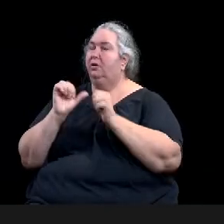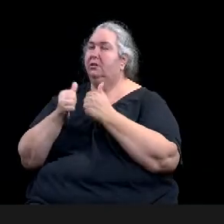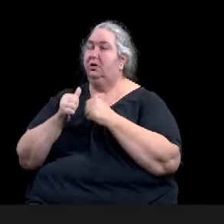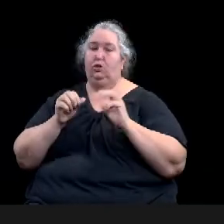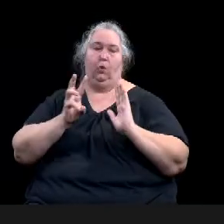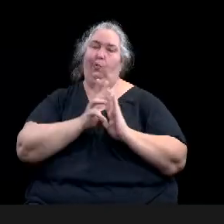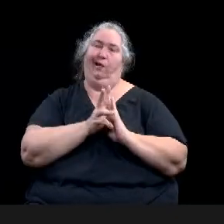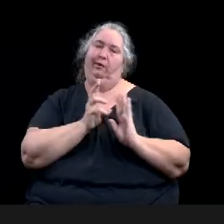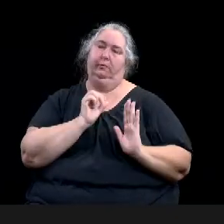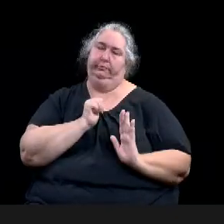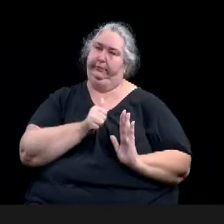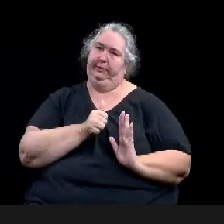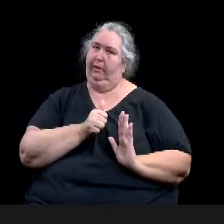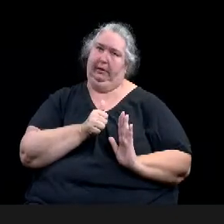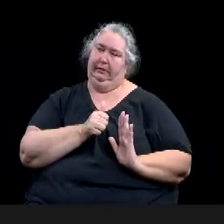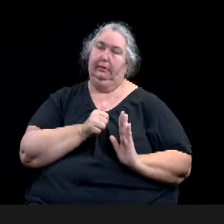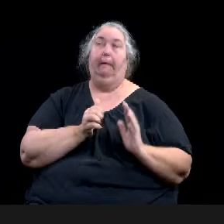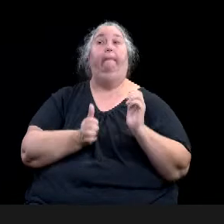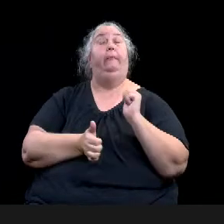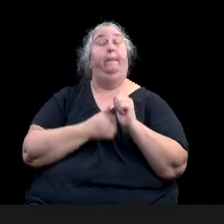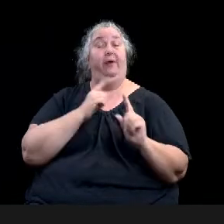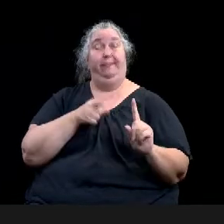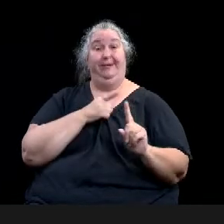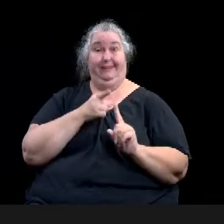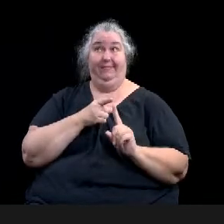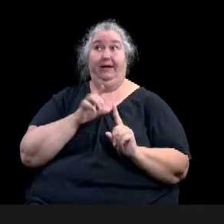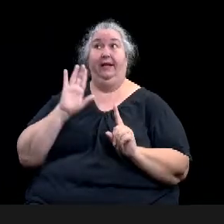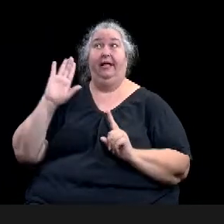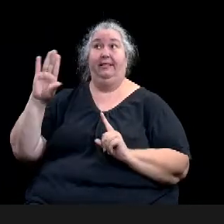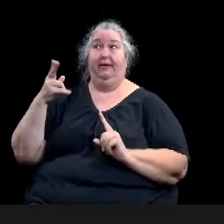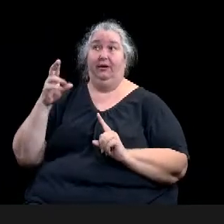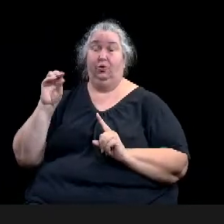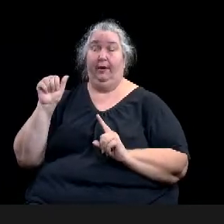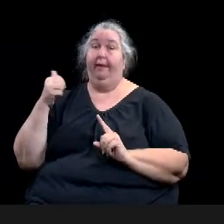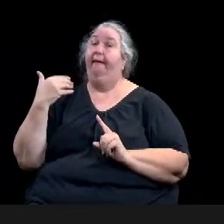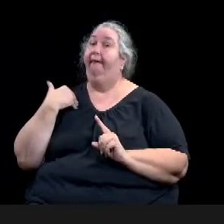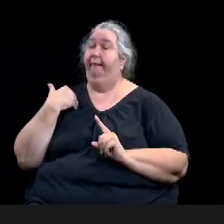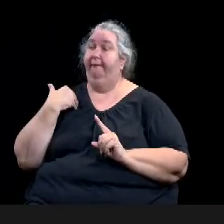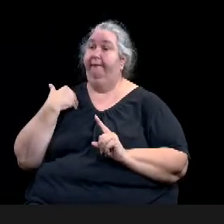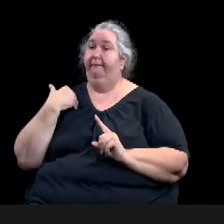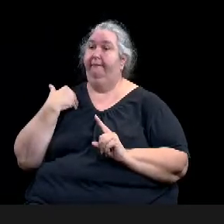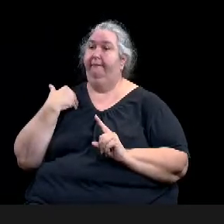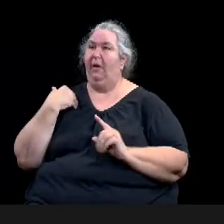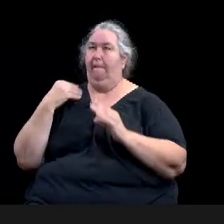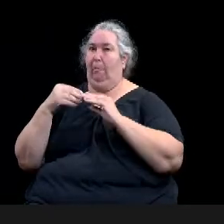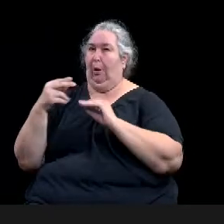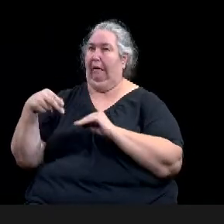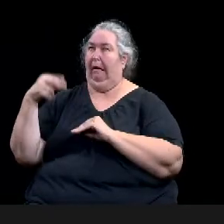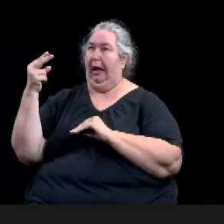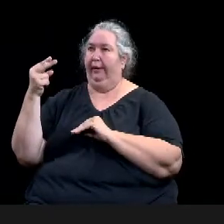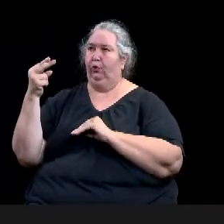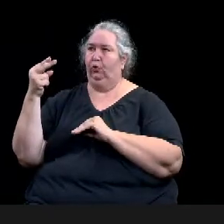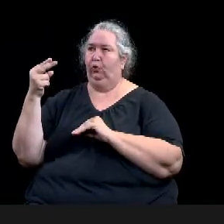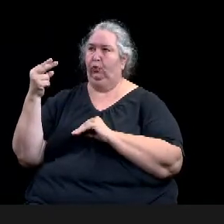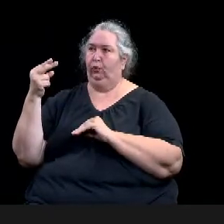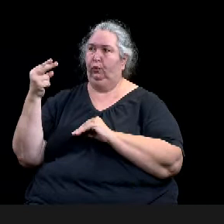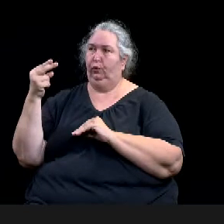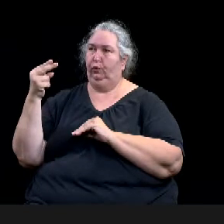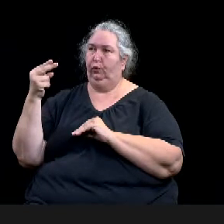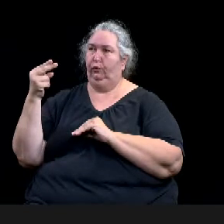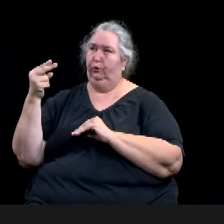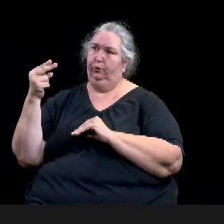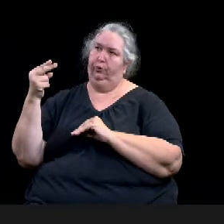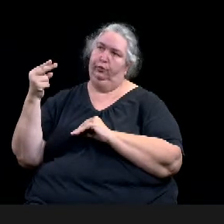capacity to make a match for a grant program. So they have, you know, more significant funding structure so they can,